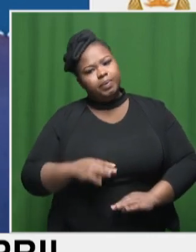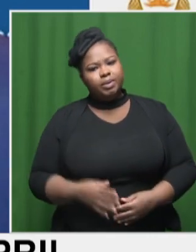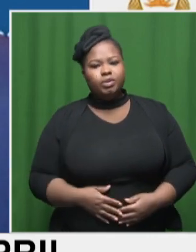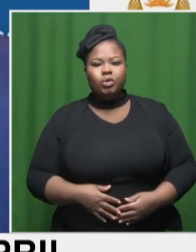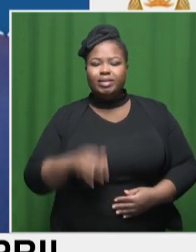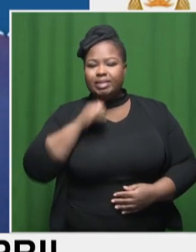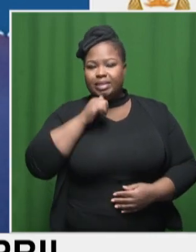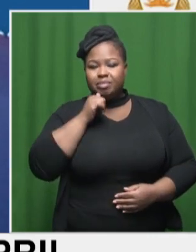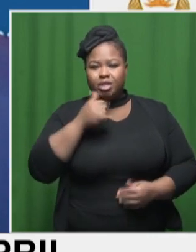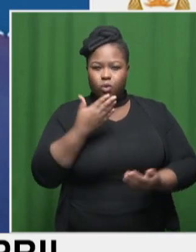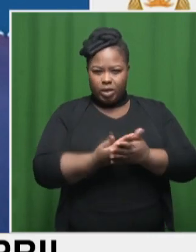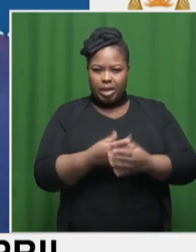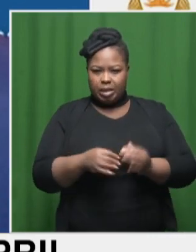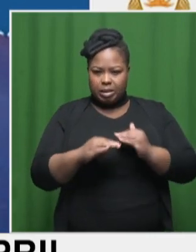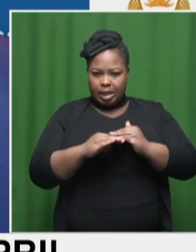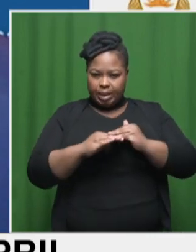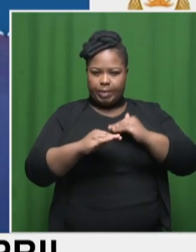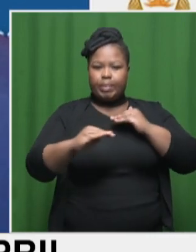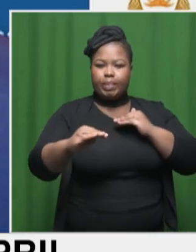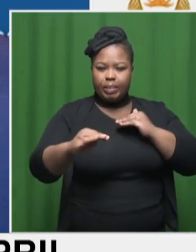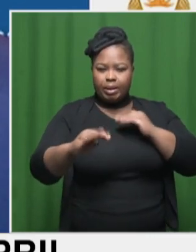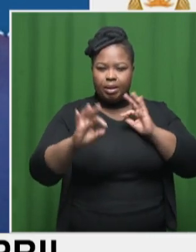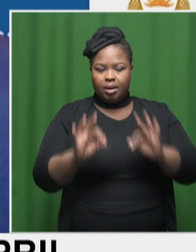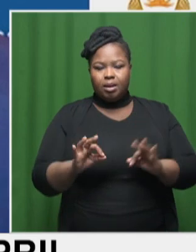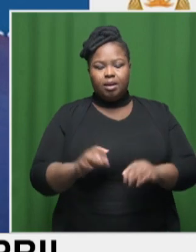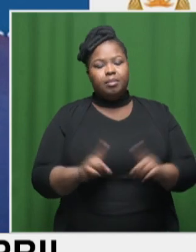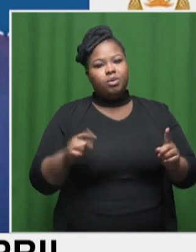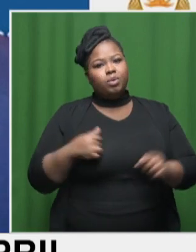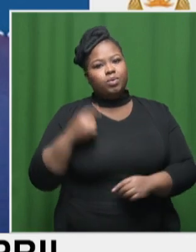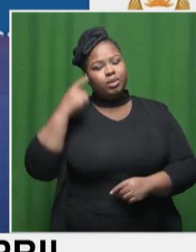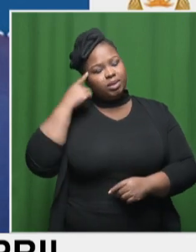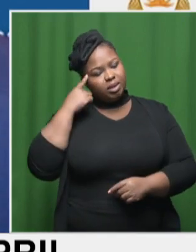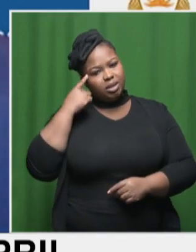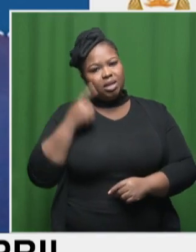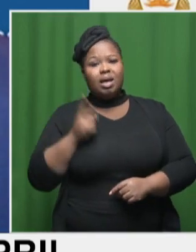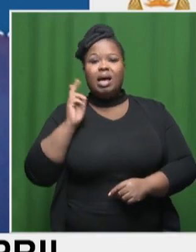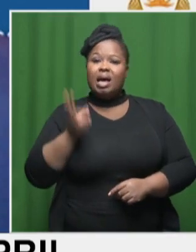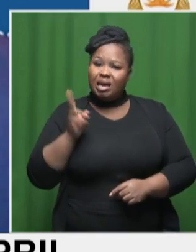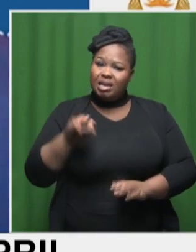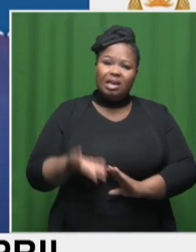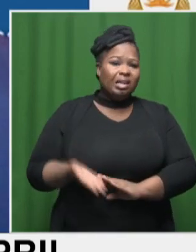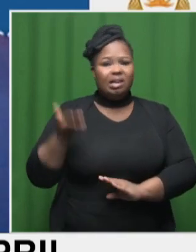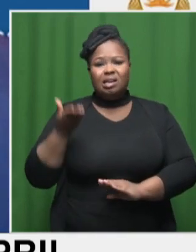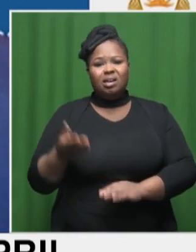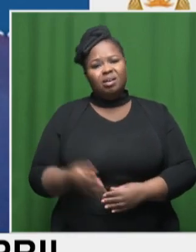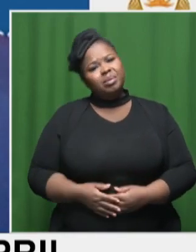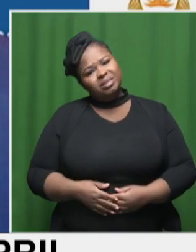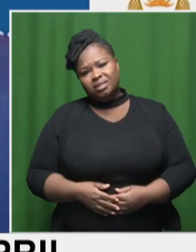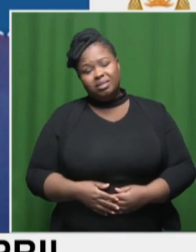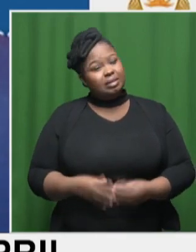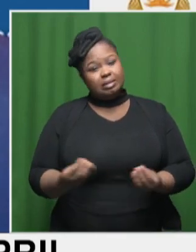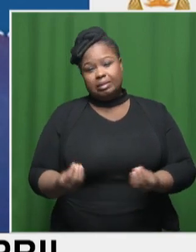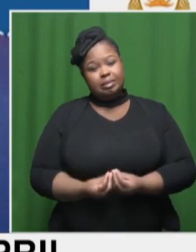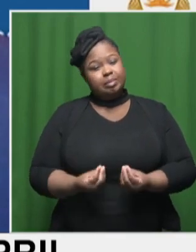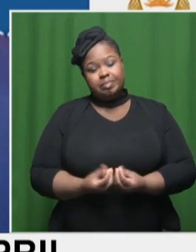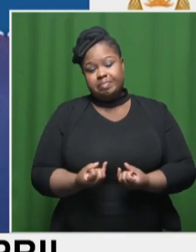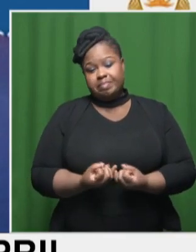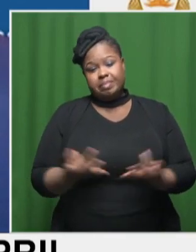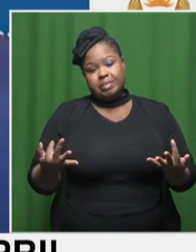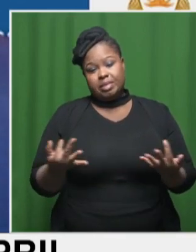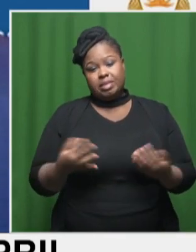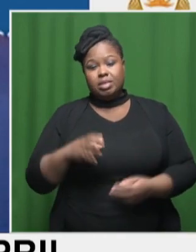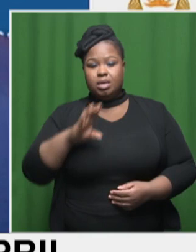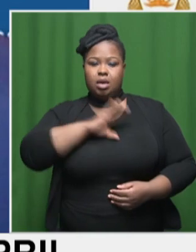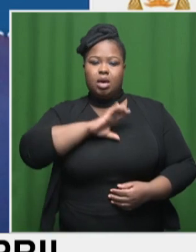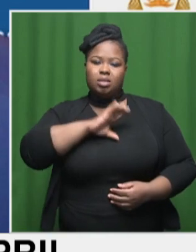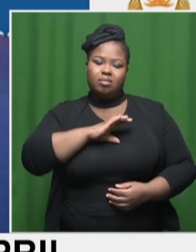steady at this point, you know, but thinking about another rate hike, I mean, this is something that I think most consumers